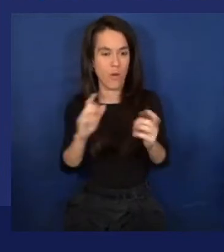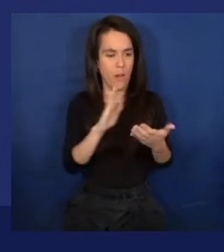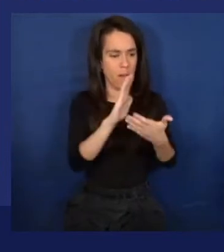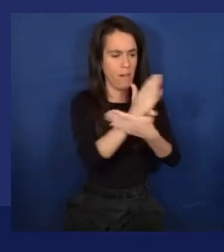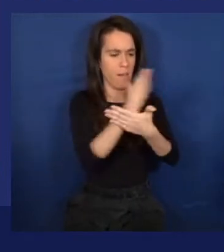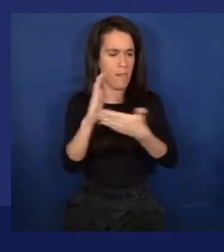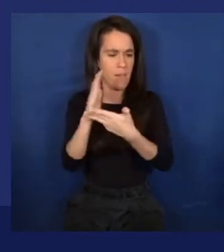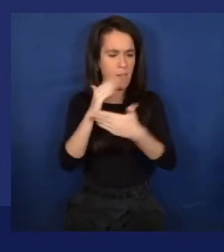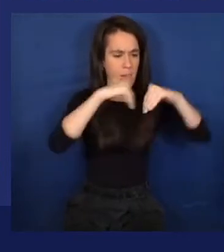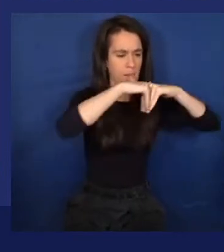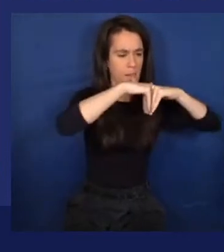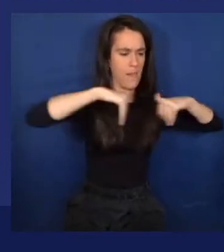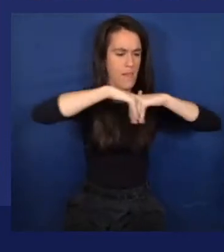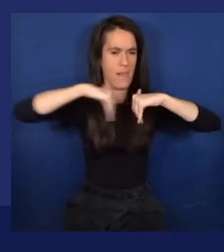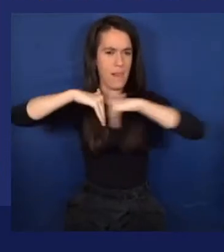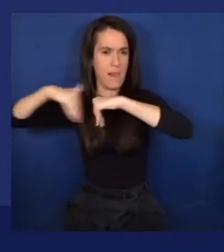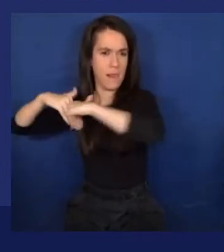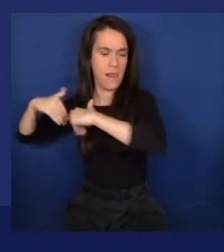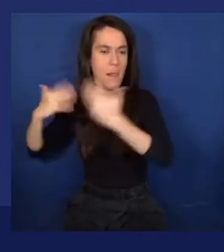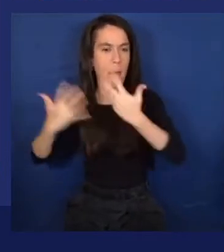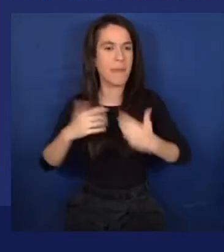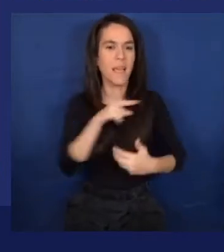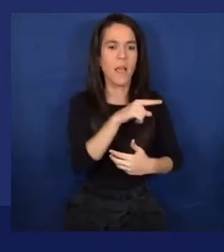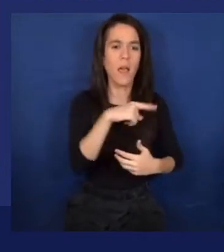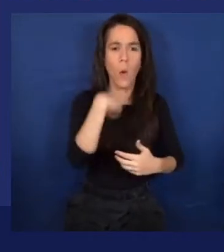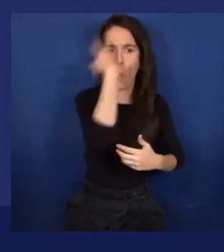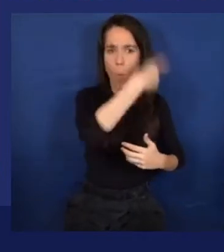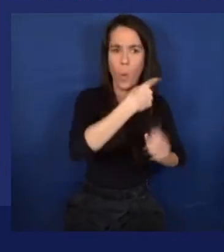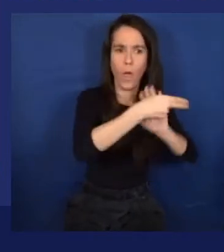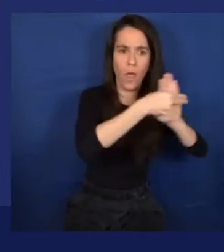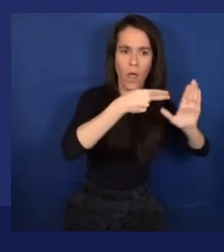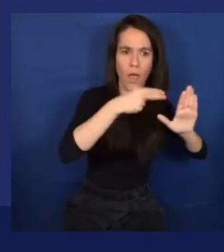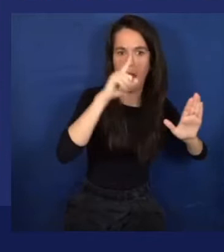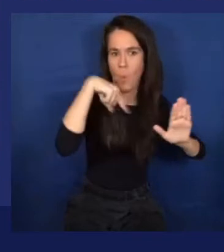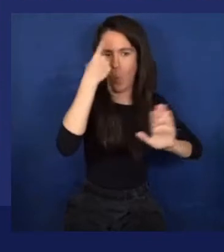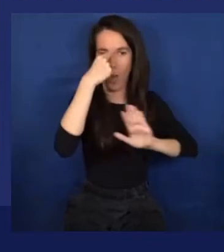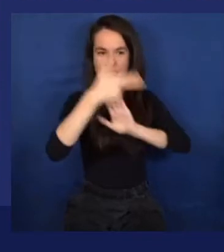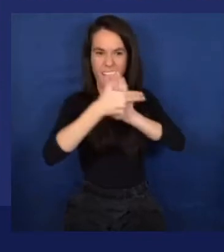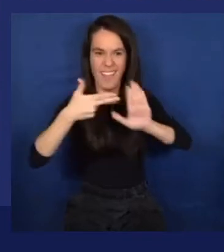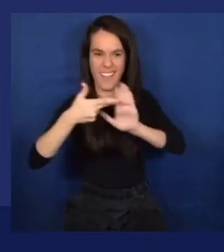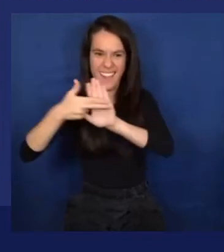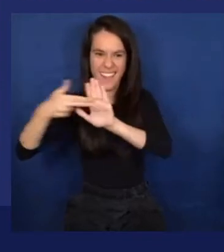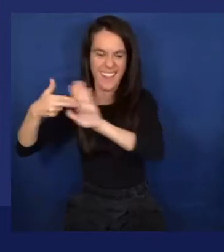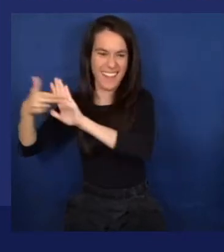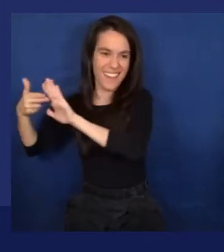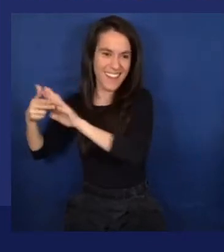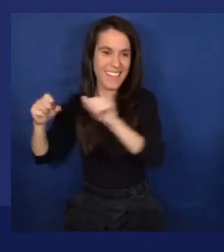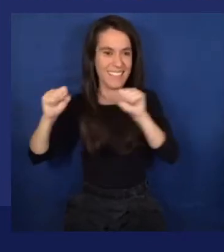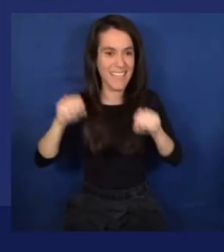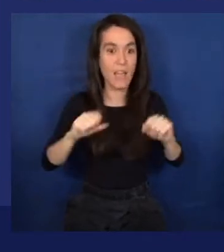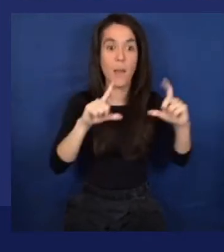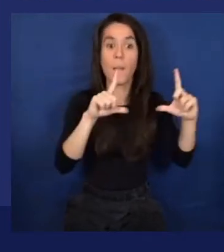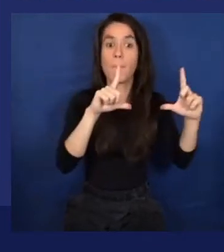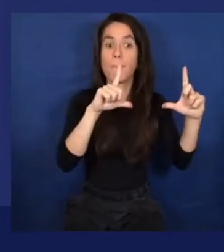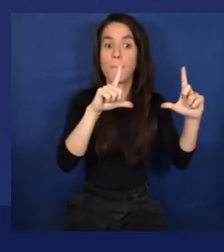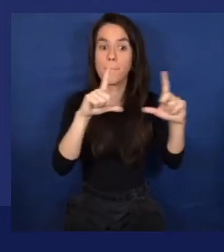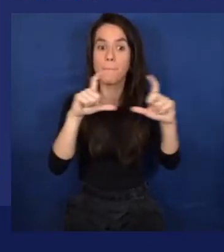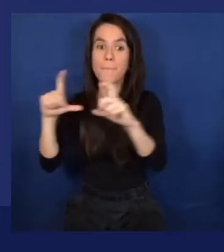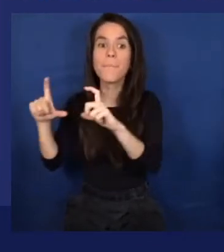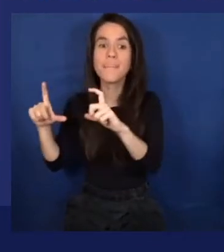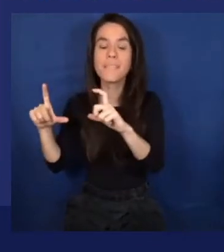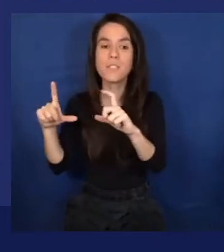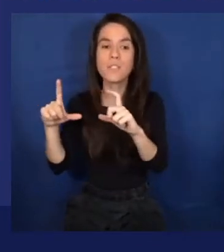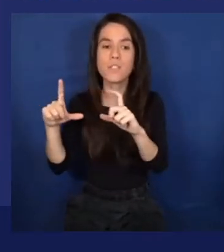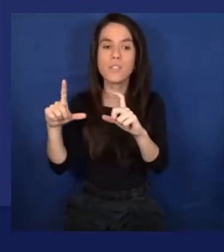which character it is, so what class it is. And we use images that have only one image